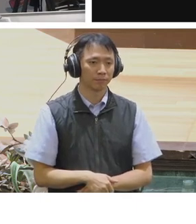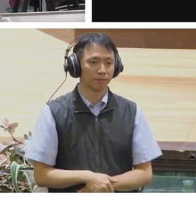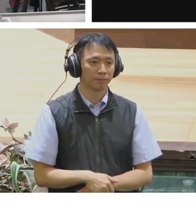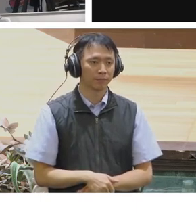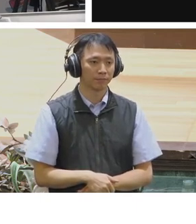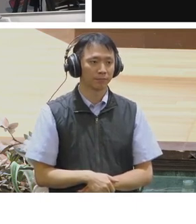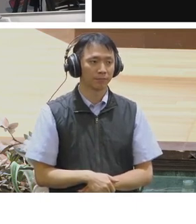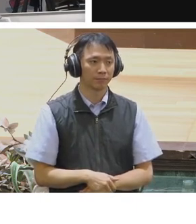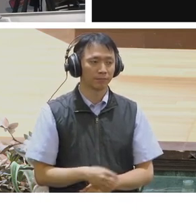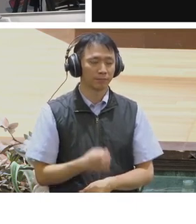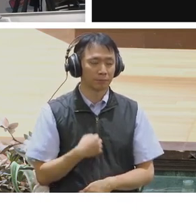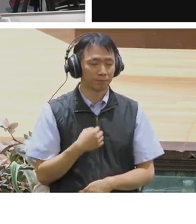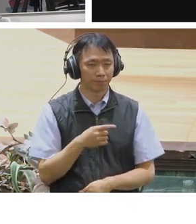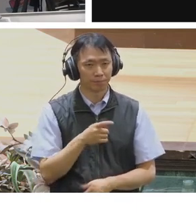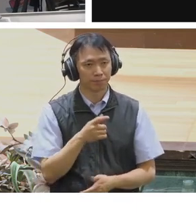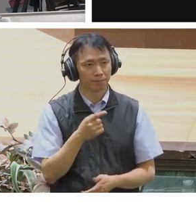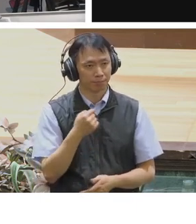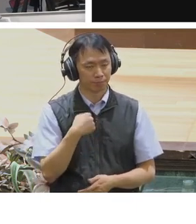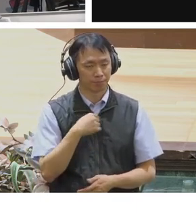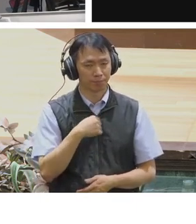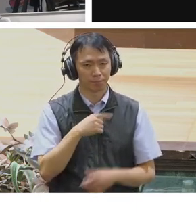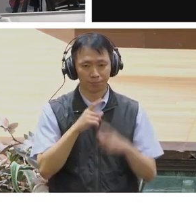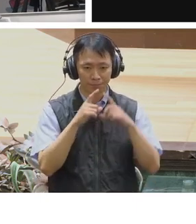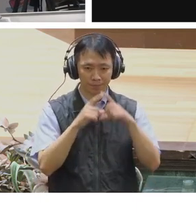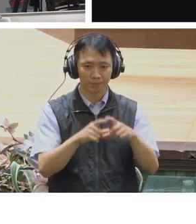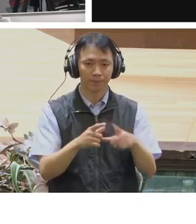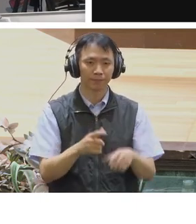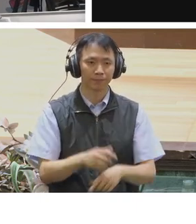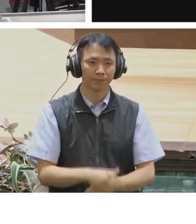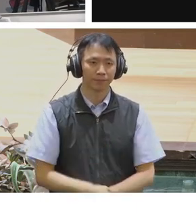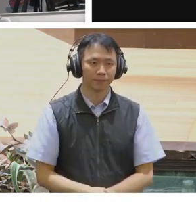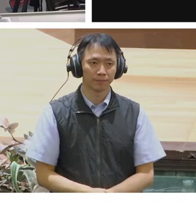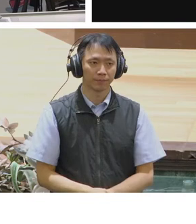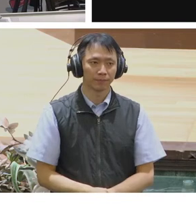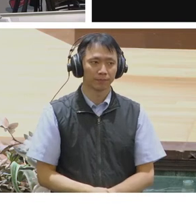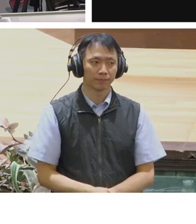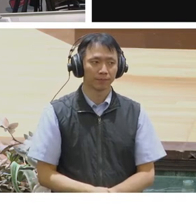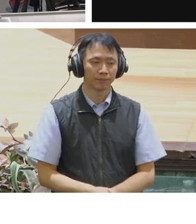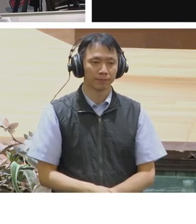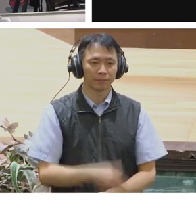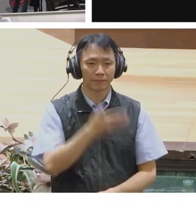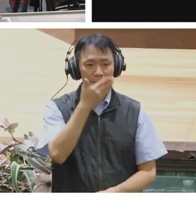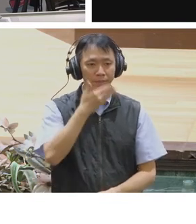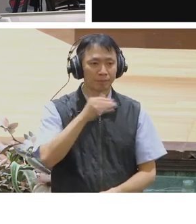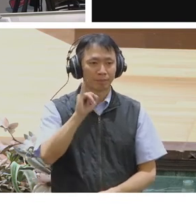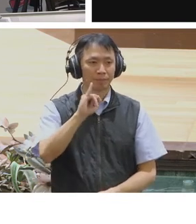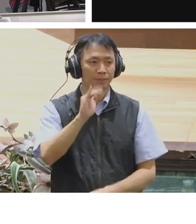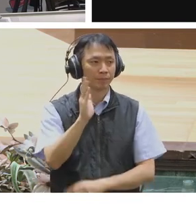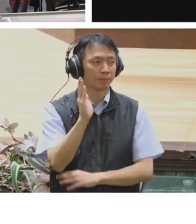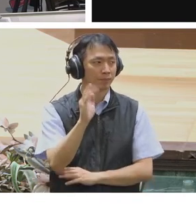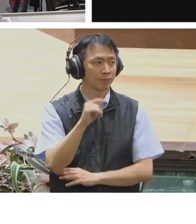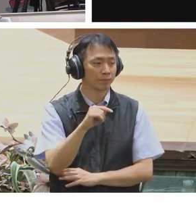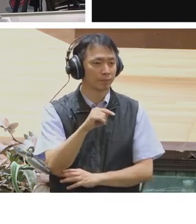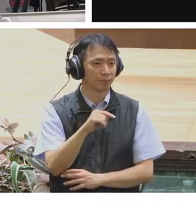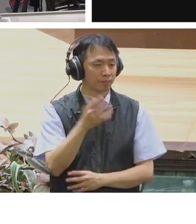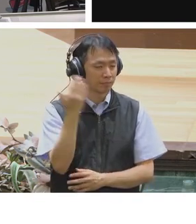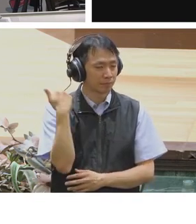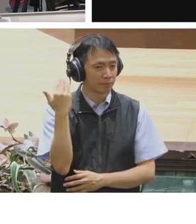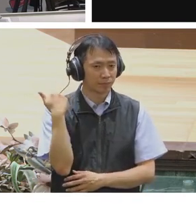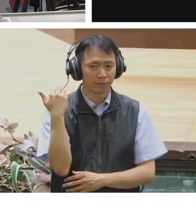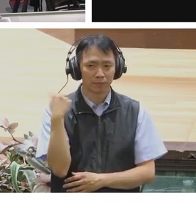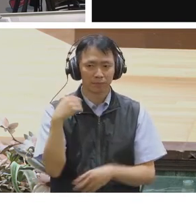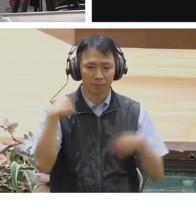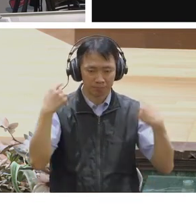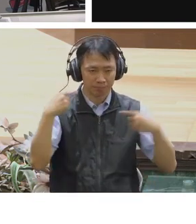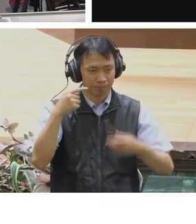I will say that one of the points Audrey, Audrey Tang has emphasized over time